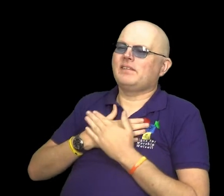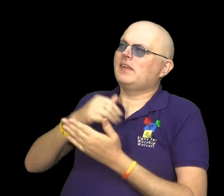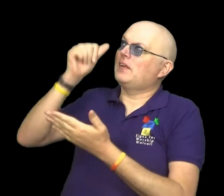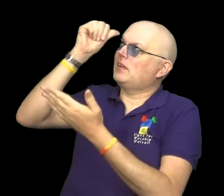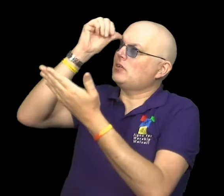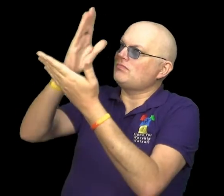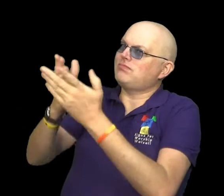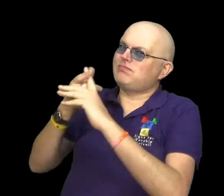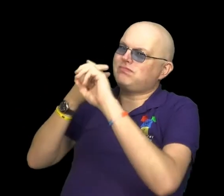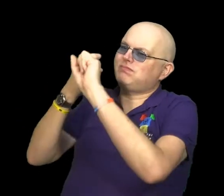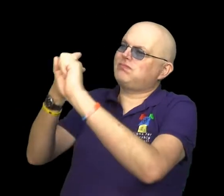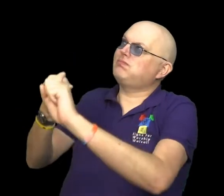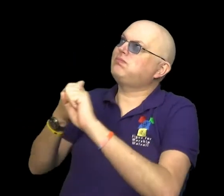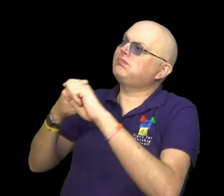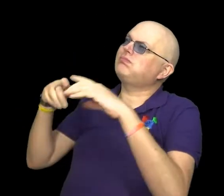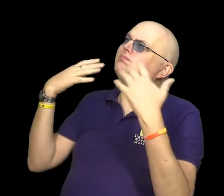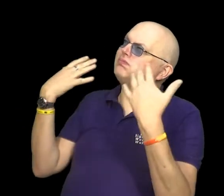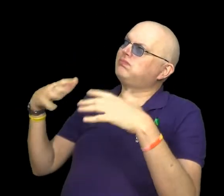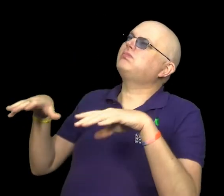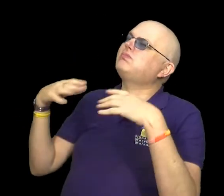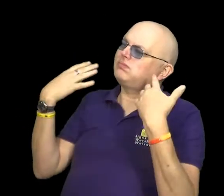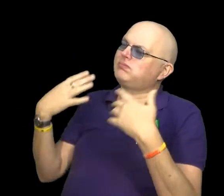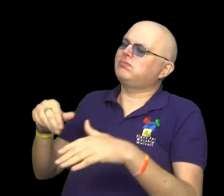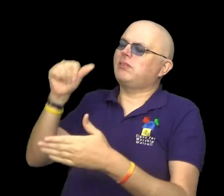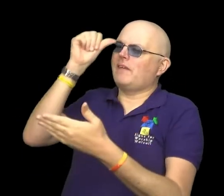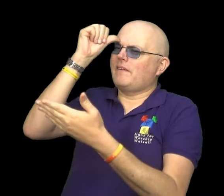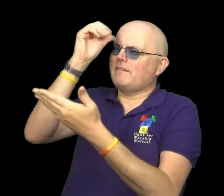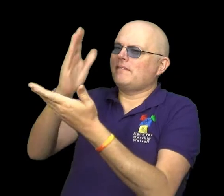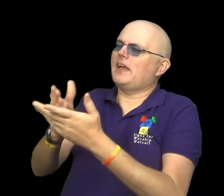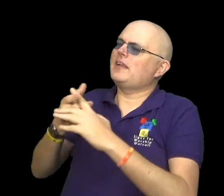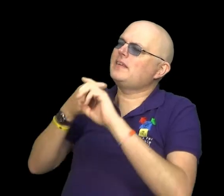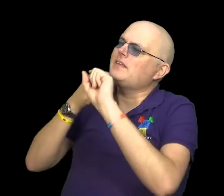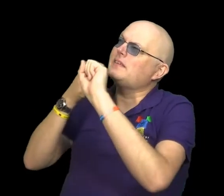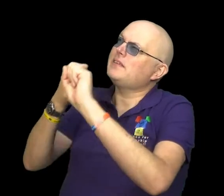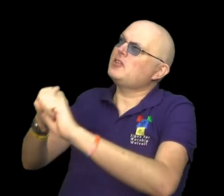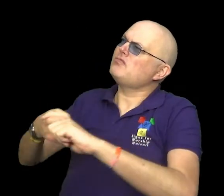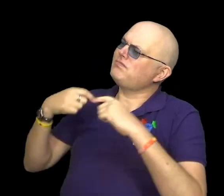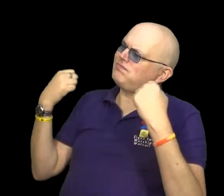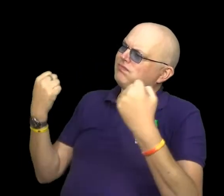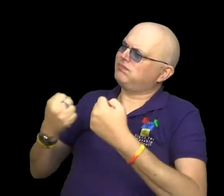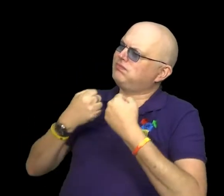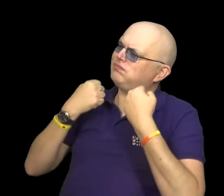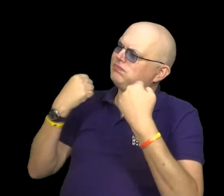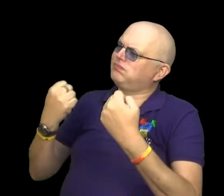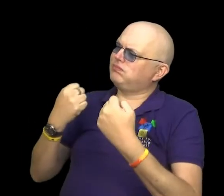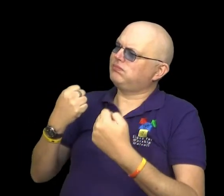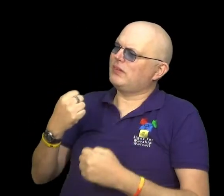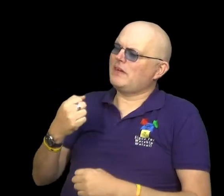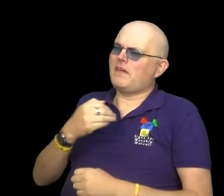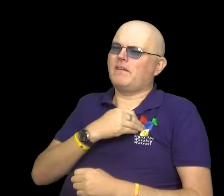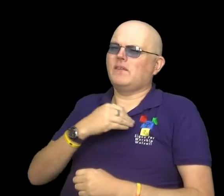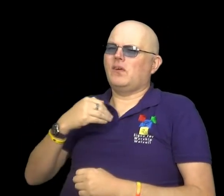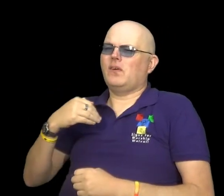Great is thy faithfulness, great is thy faithfulness.